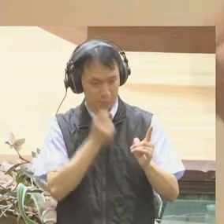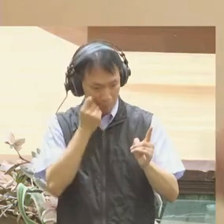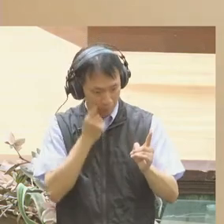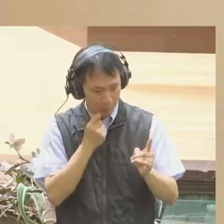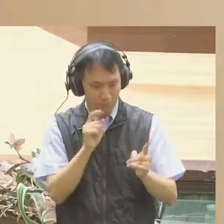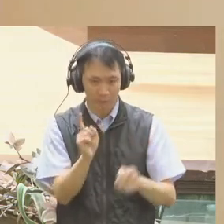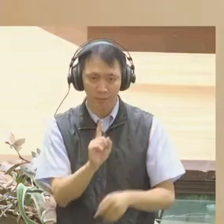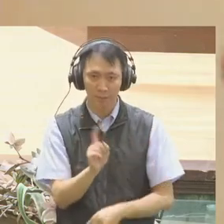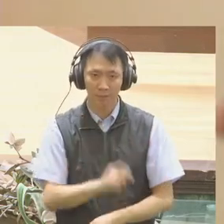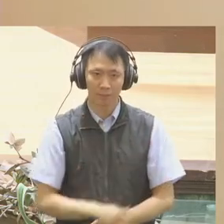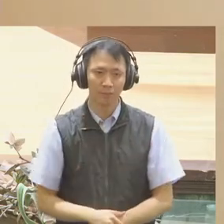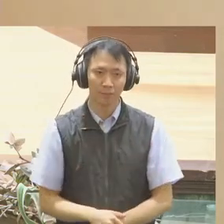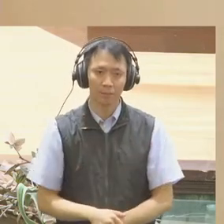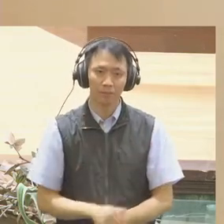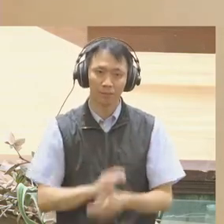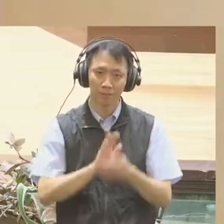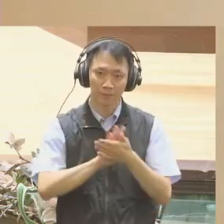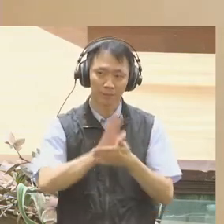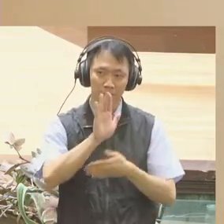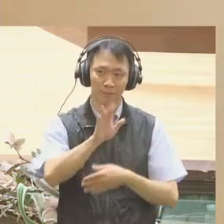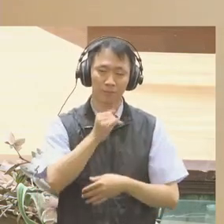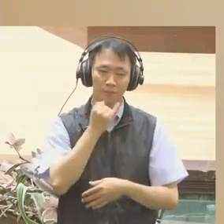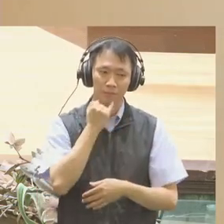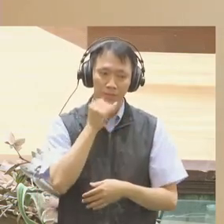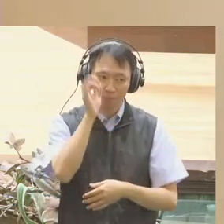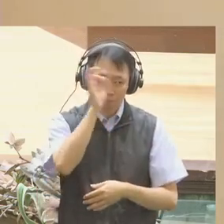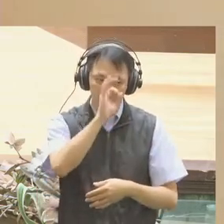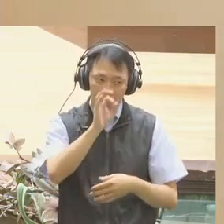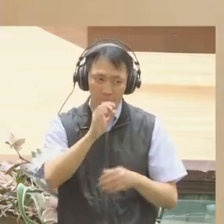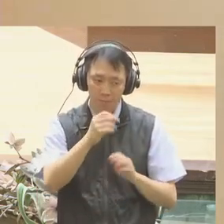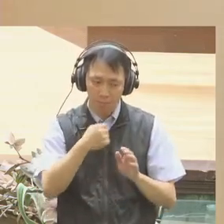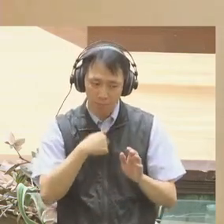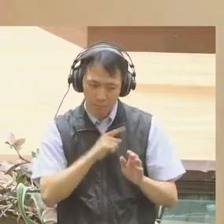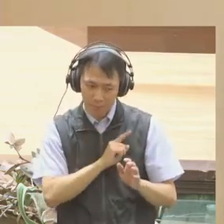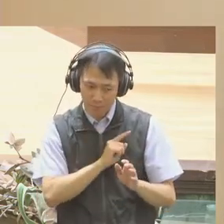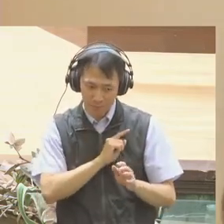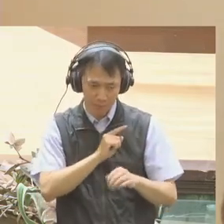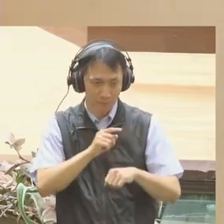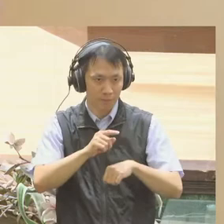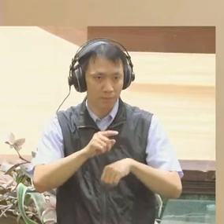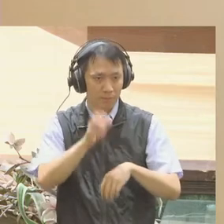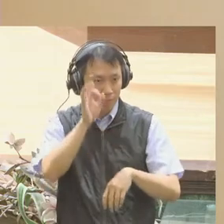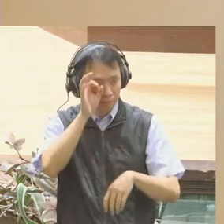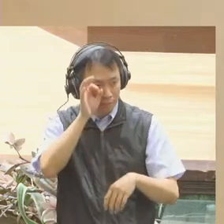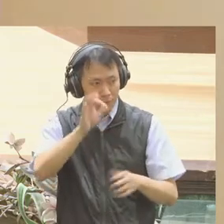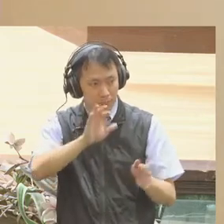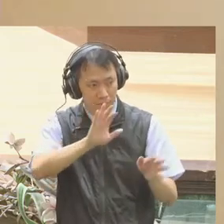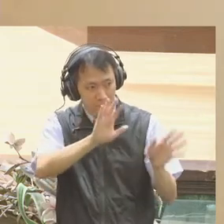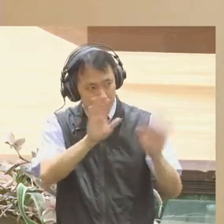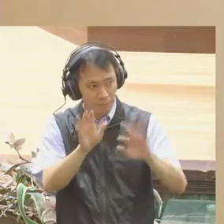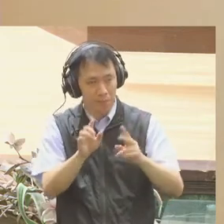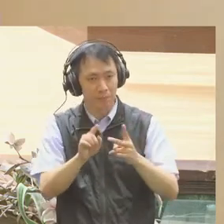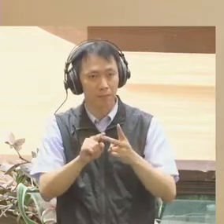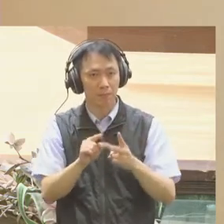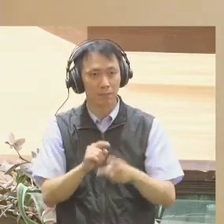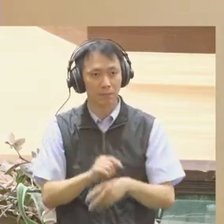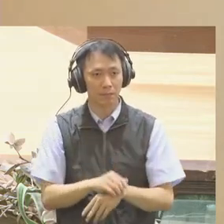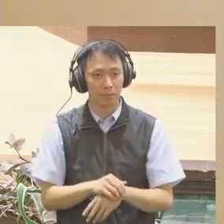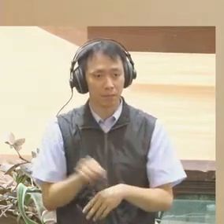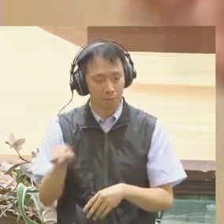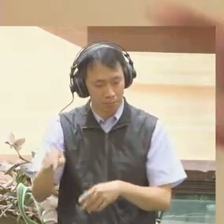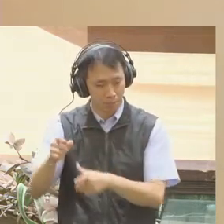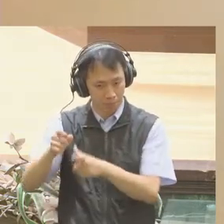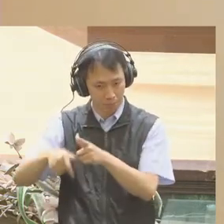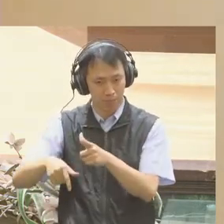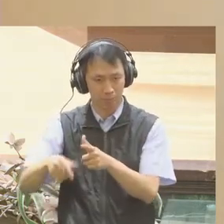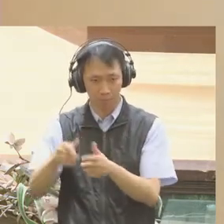public had, anonymously or cinema anonymously, that same fine-grained continual awareness of the complexity of public opinion across